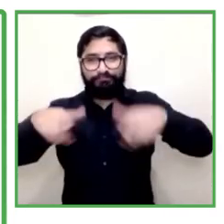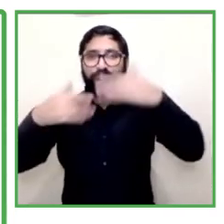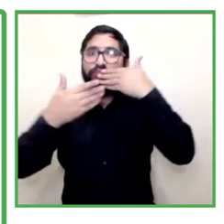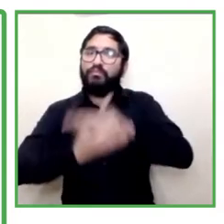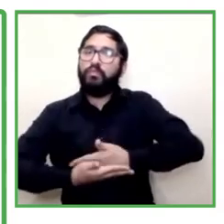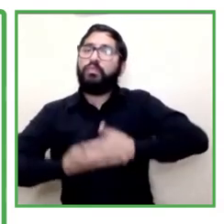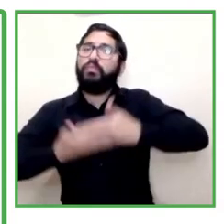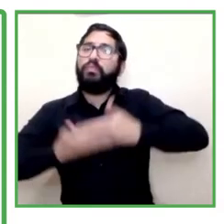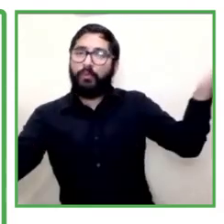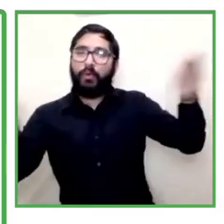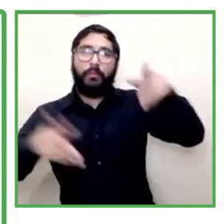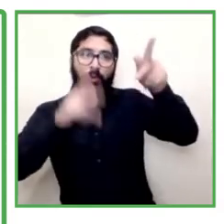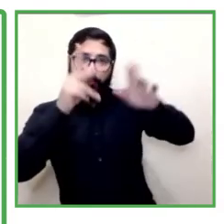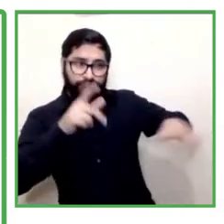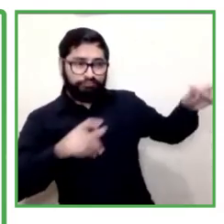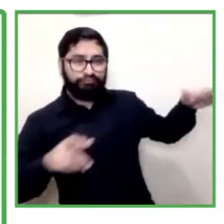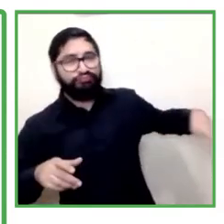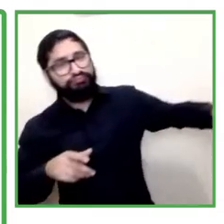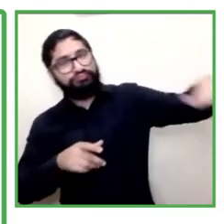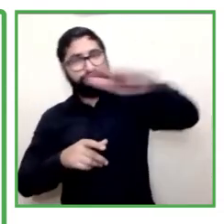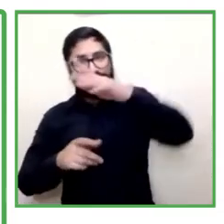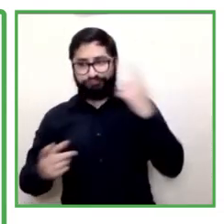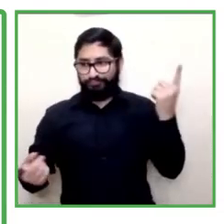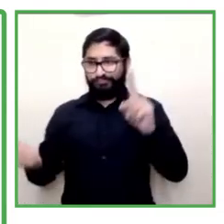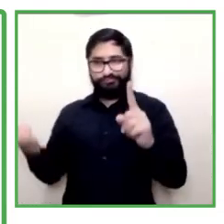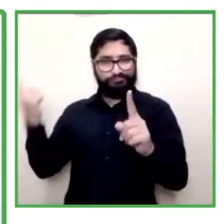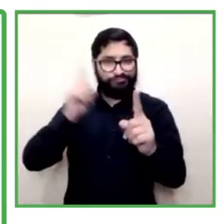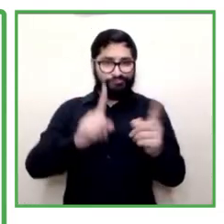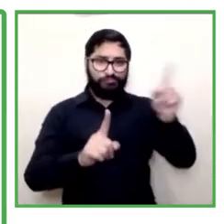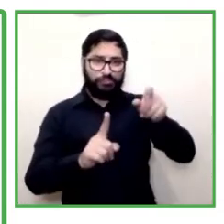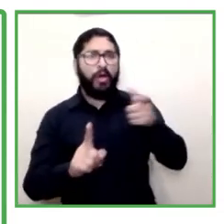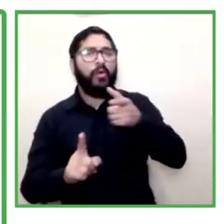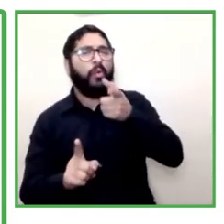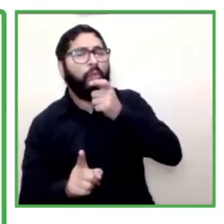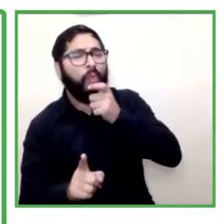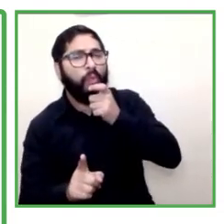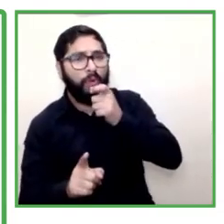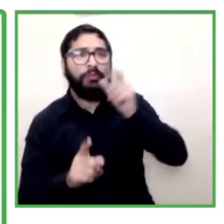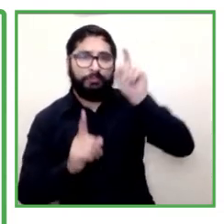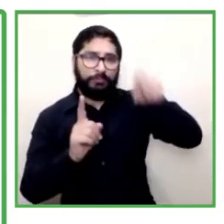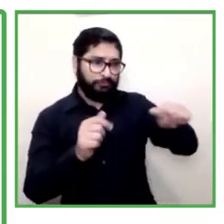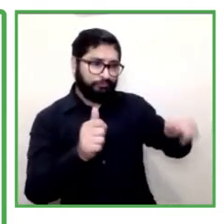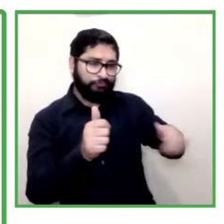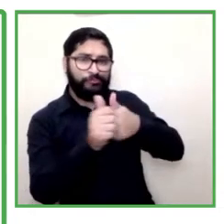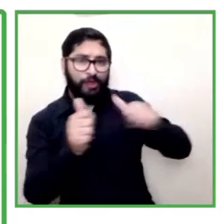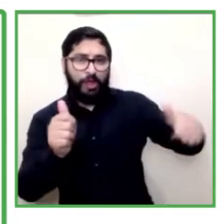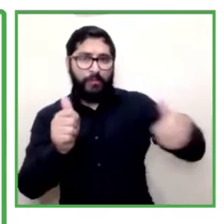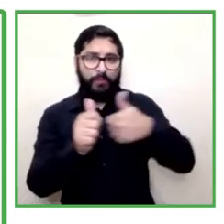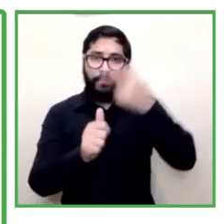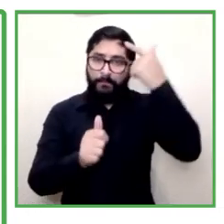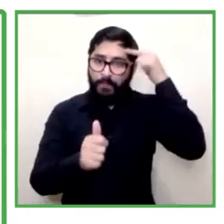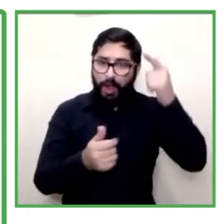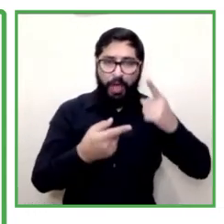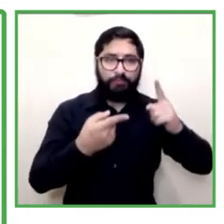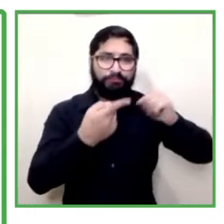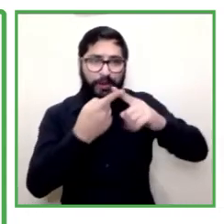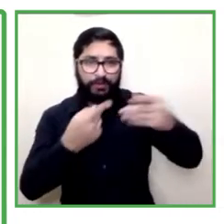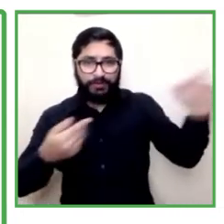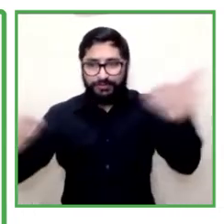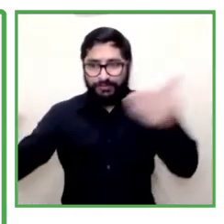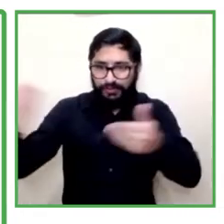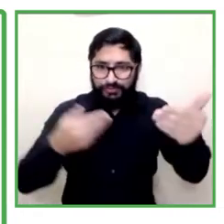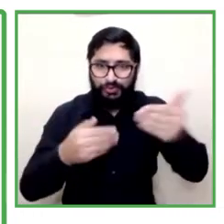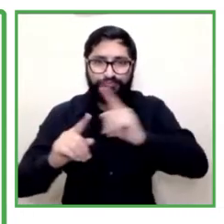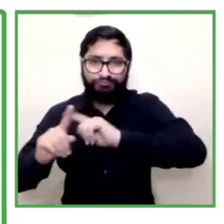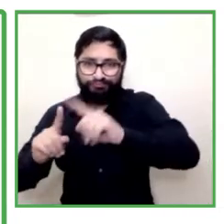so we accompany people on their job search to participate in the different offers